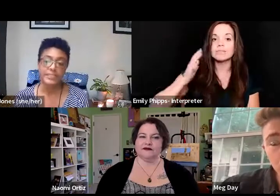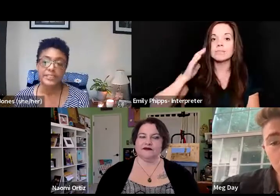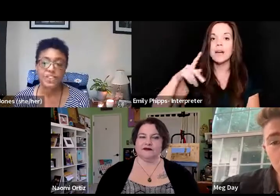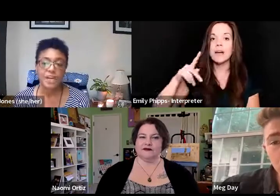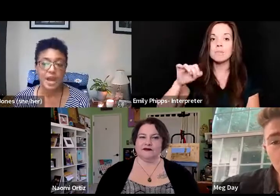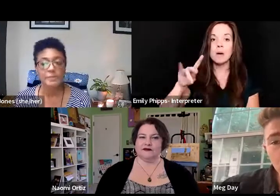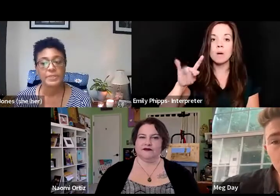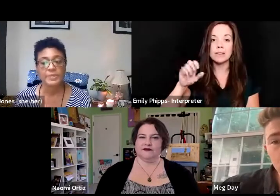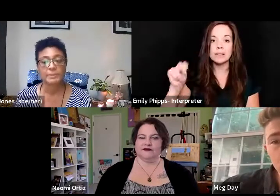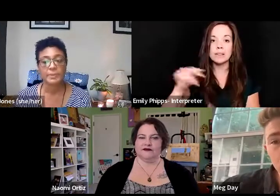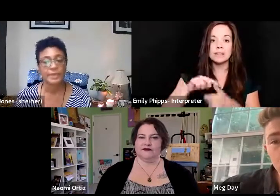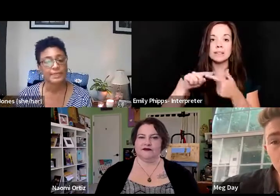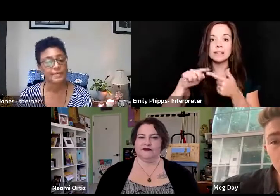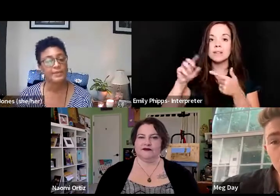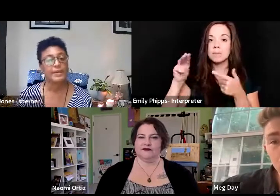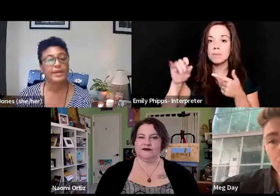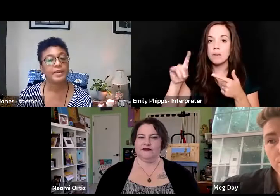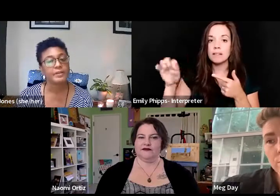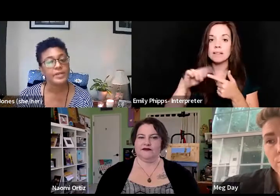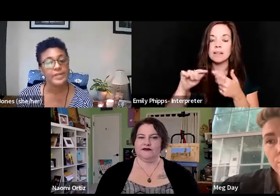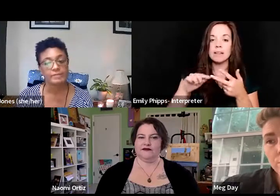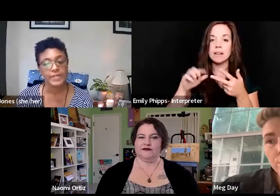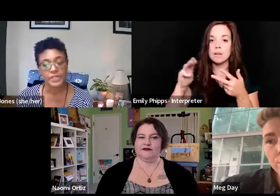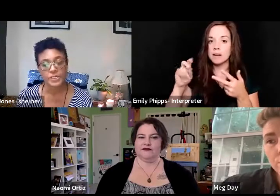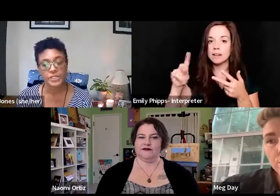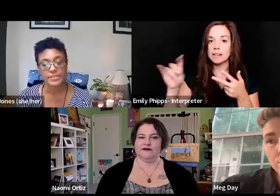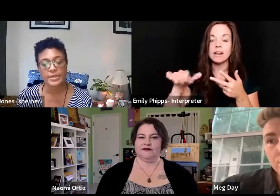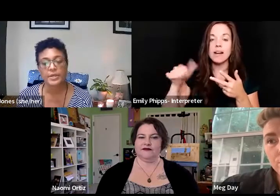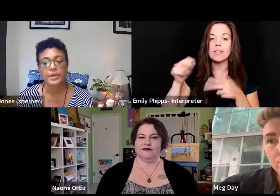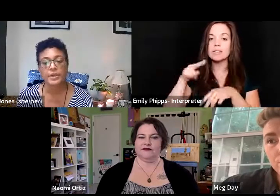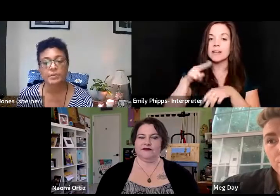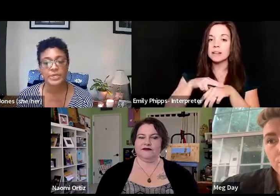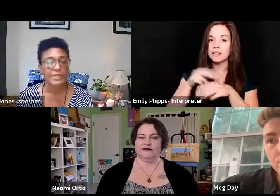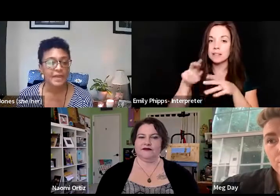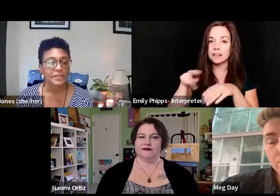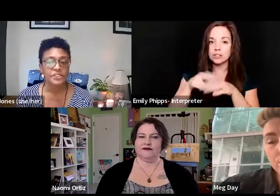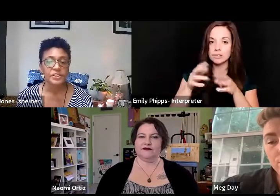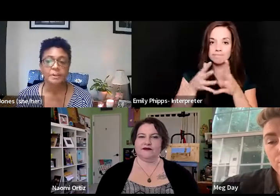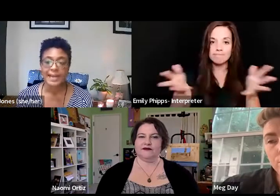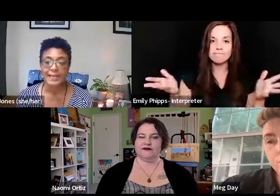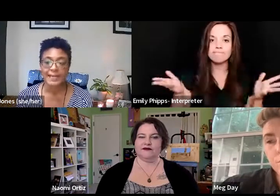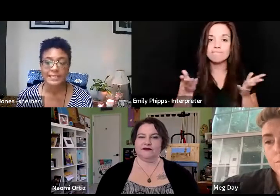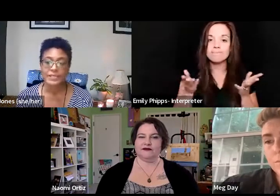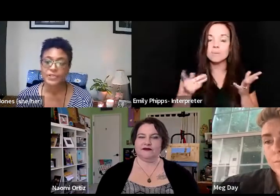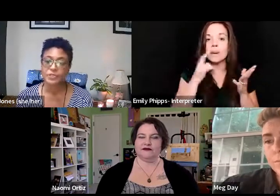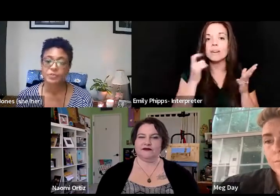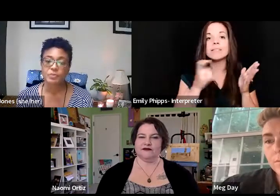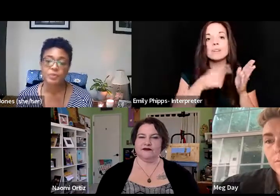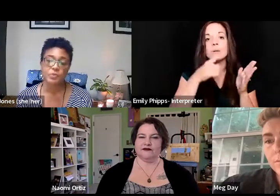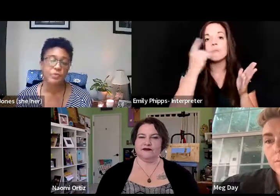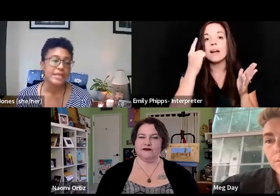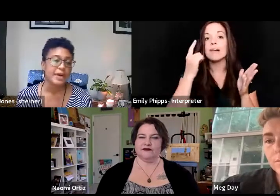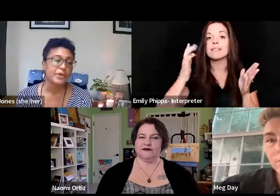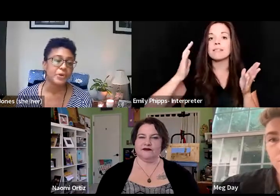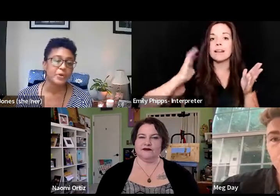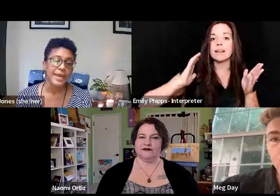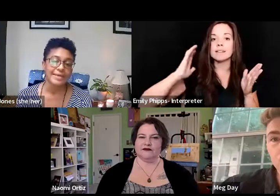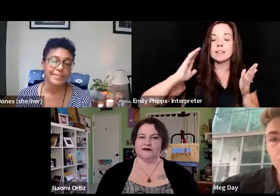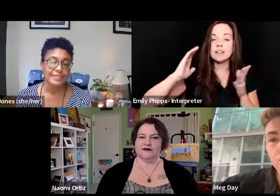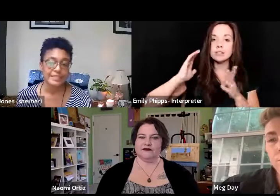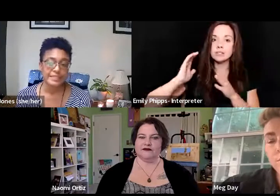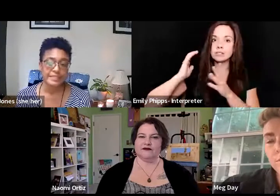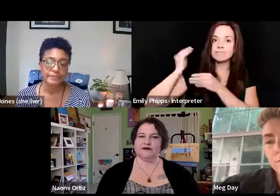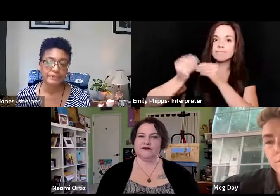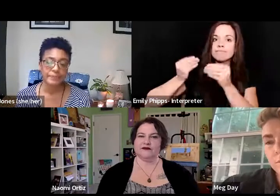Pamunkey, Chickahominy, Monacan, and other Native nations. We acknowledged Black ancestors who built what we now know